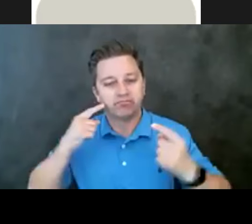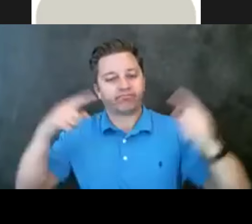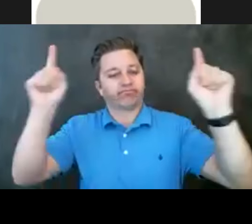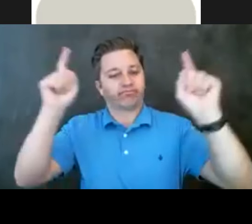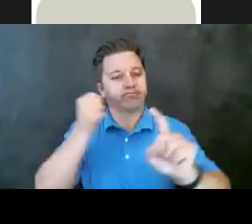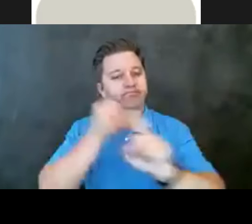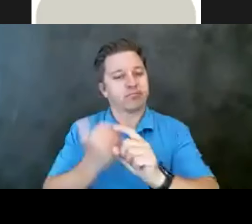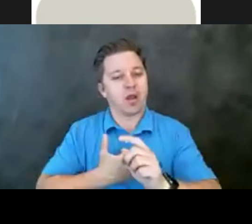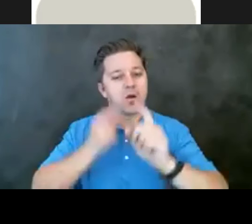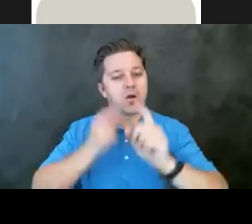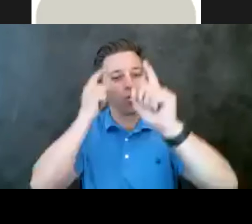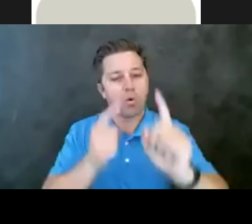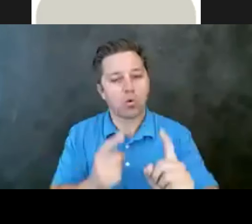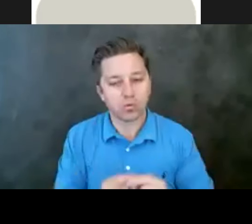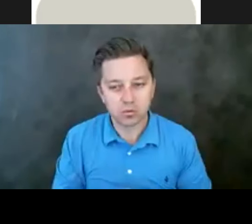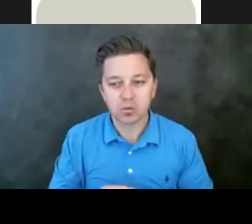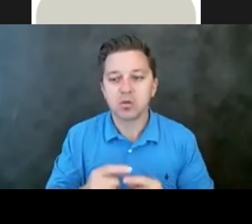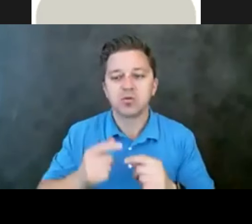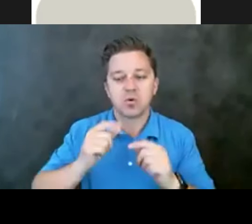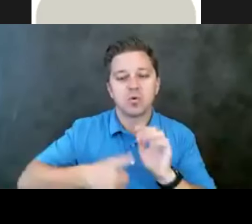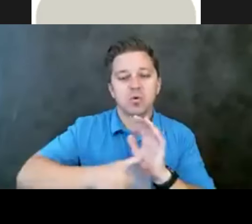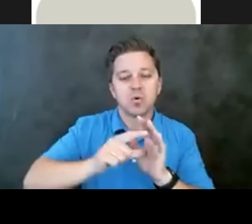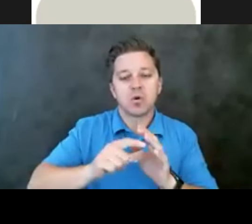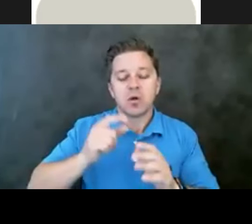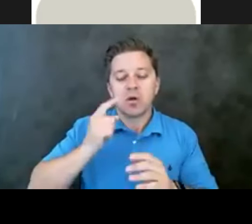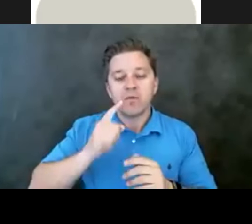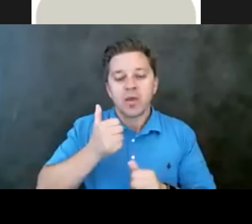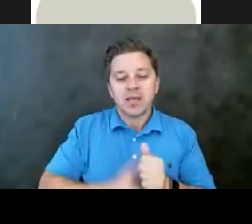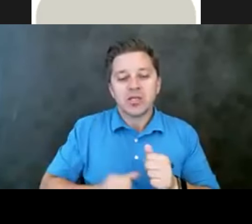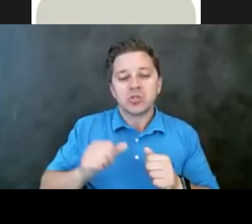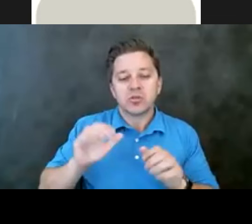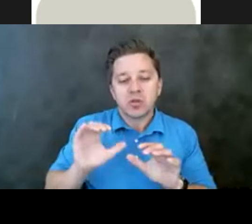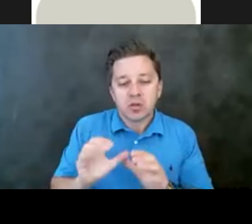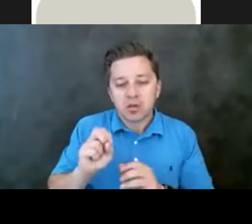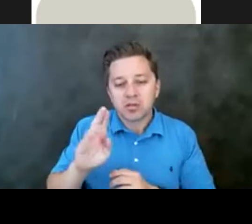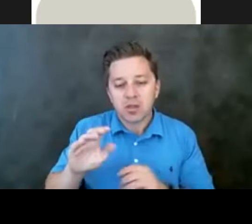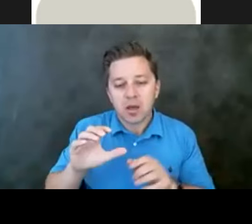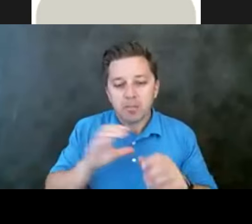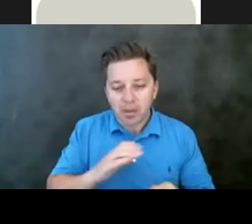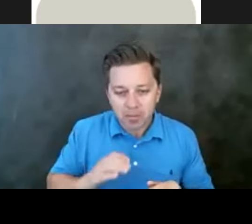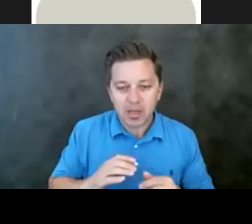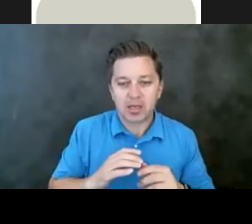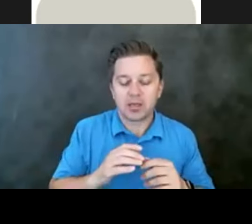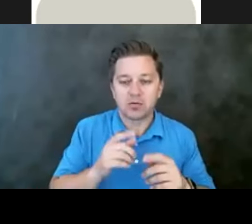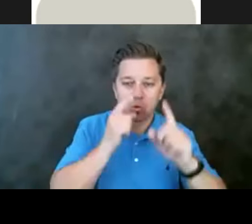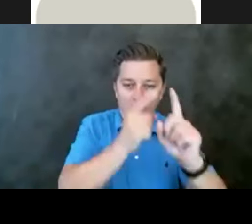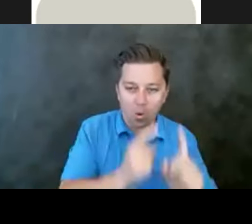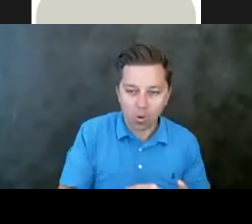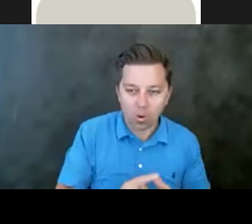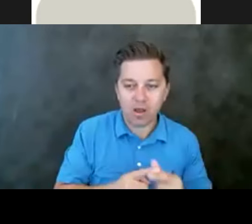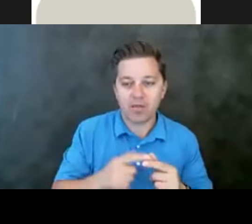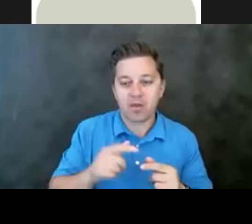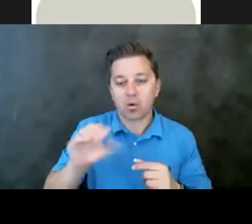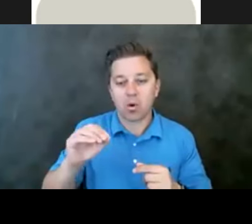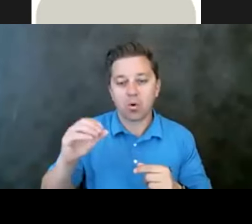provide a recap of each subcommittees identified goals from the strategic plan and then have the co-chairs share that